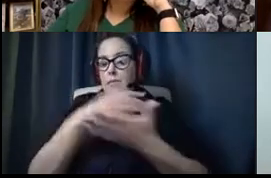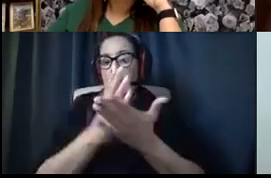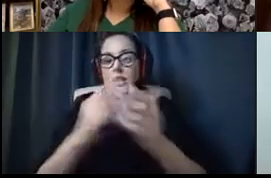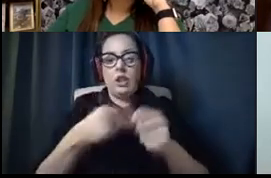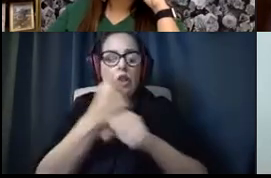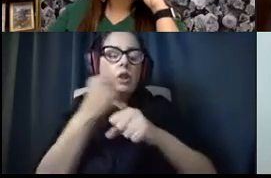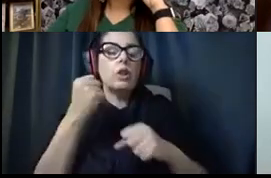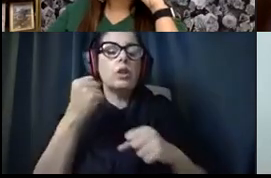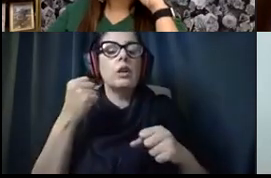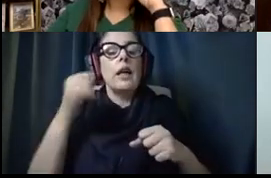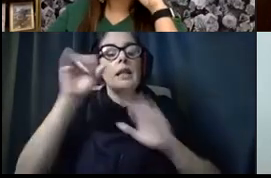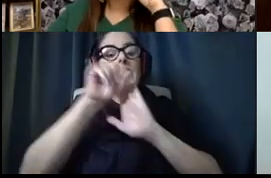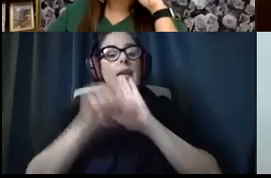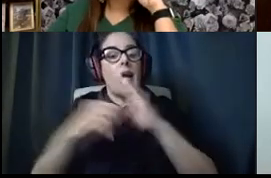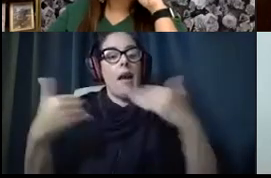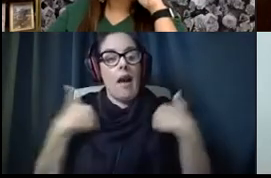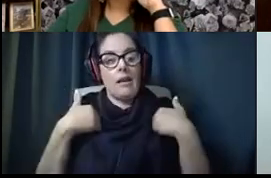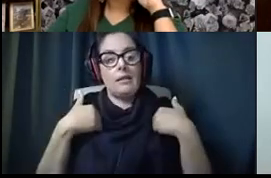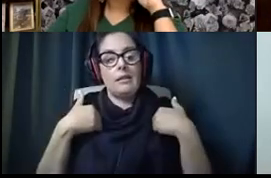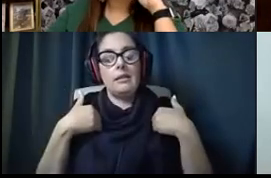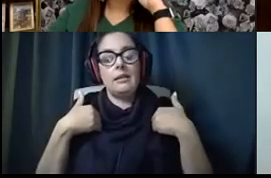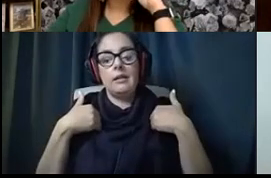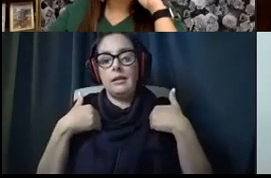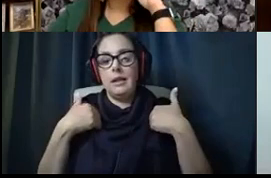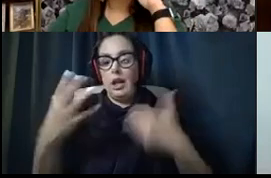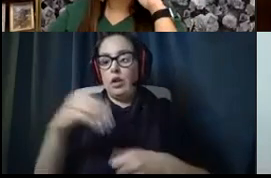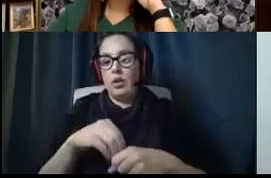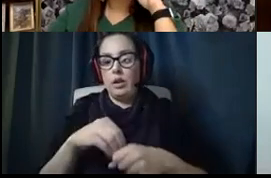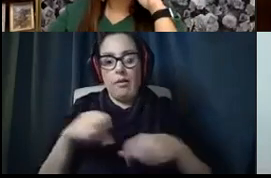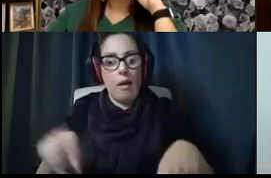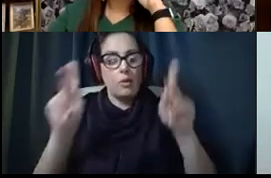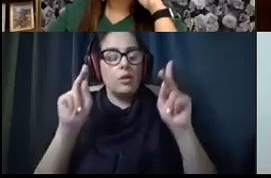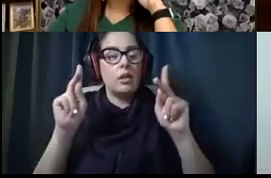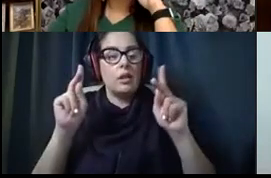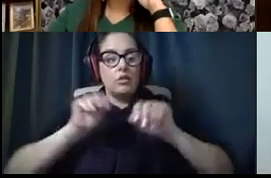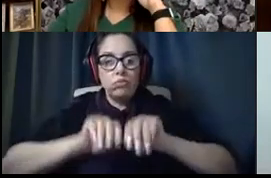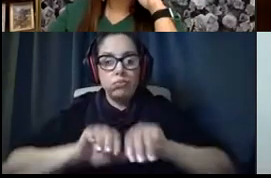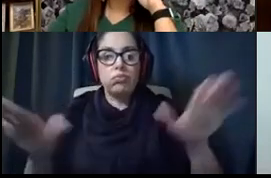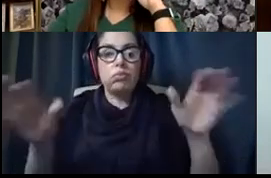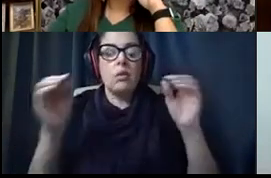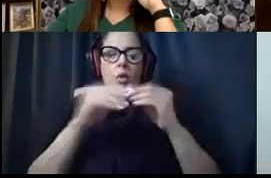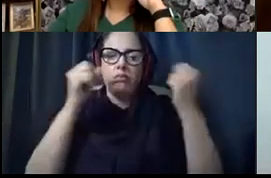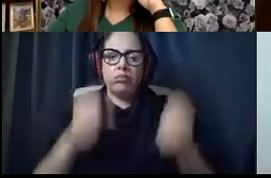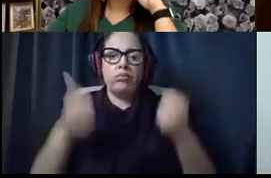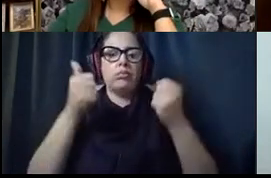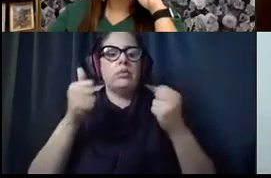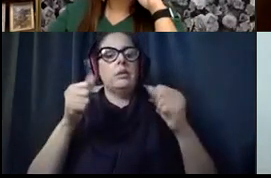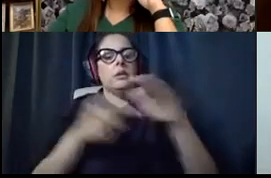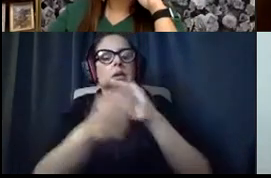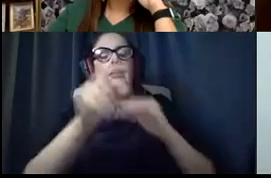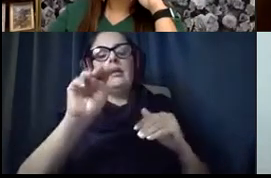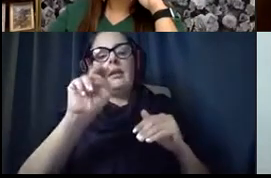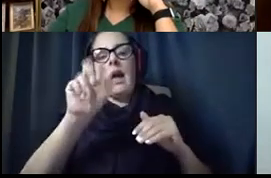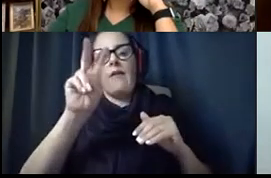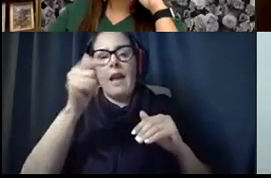state has embraced the opportunity to roll out a more robust navigator program,